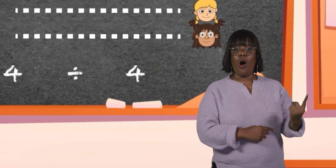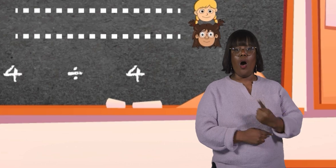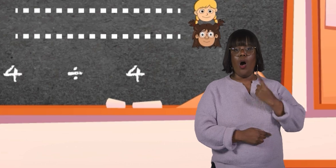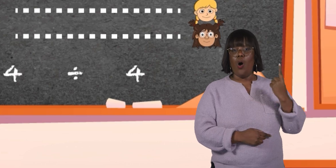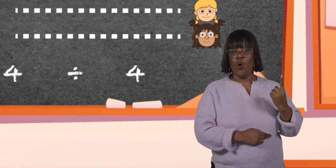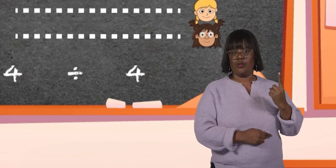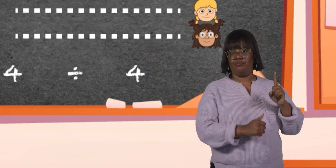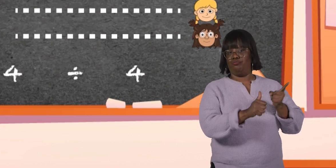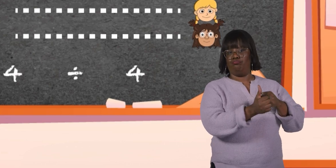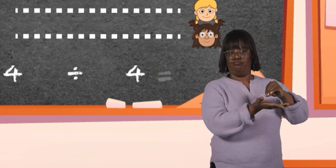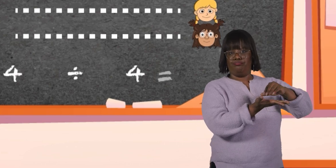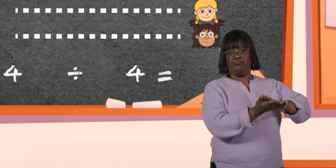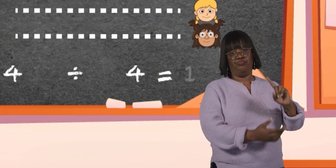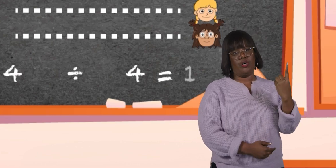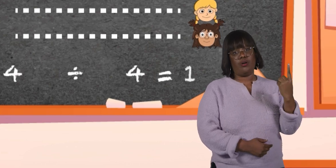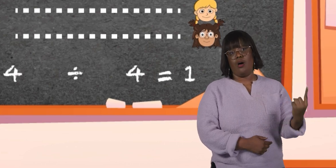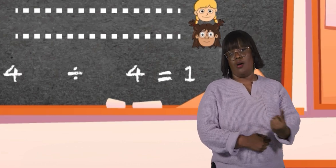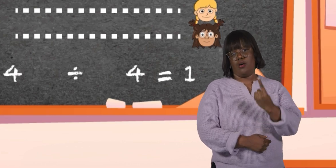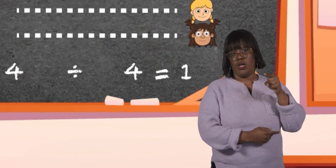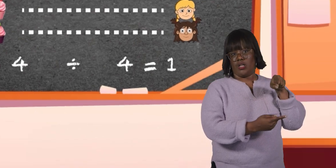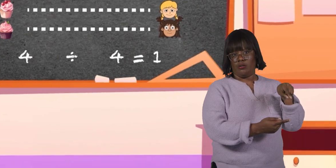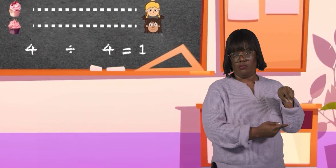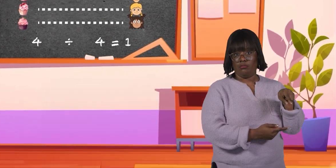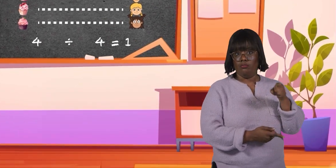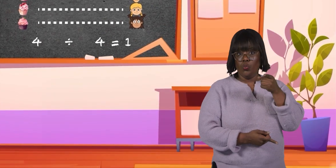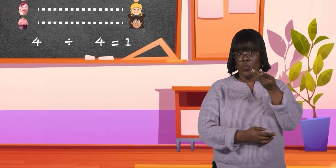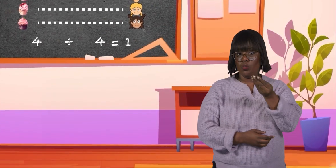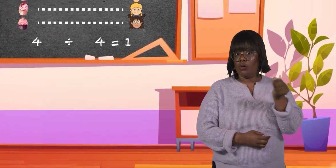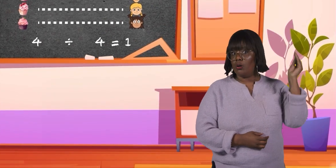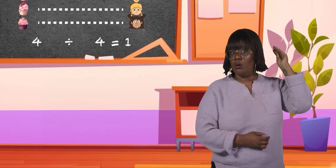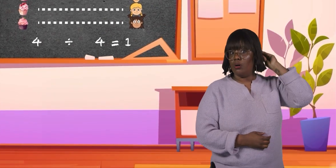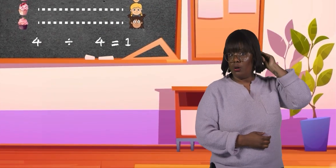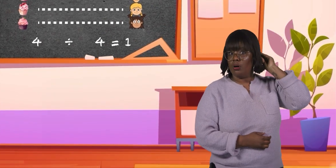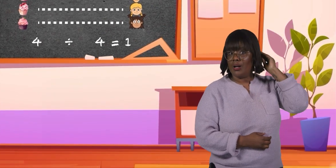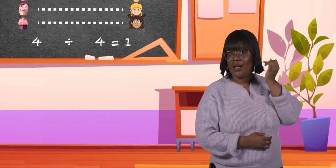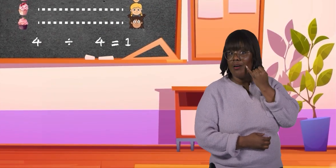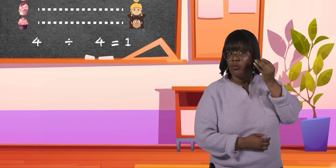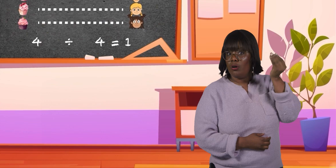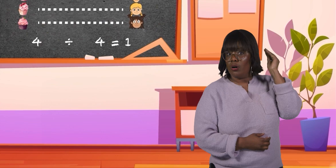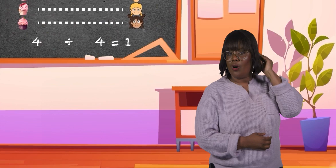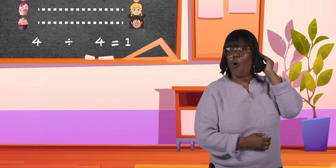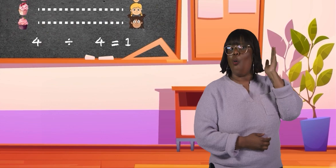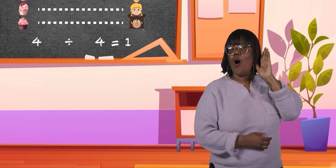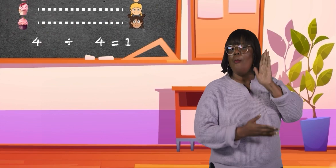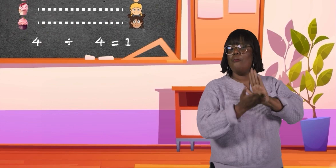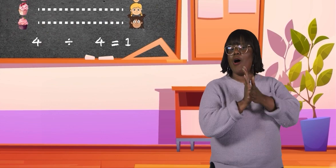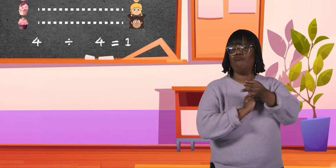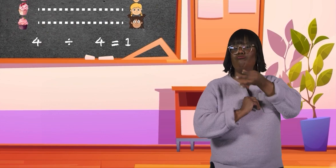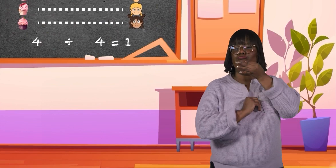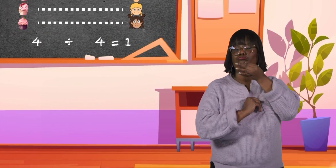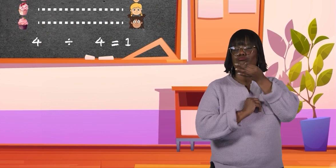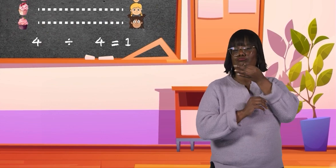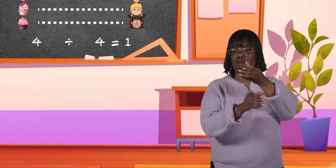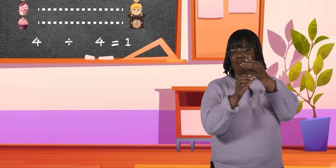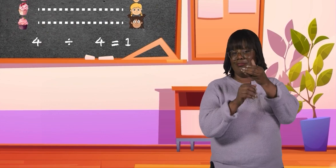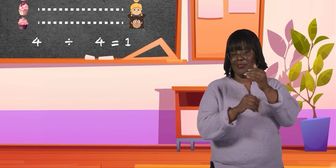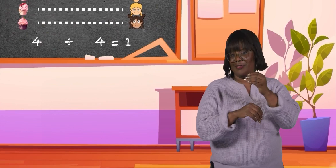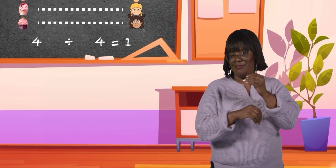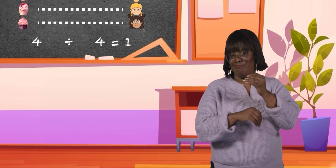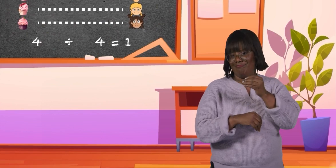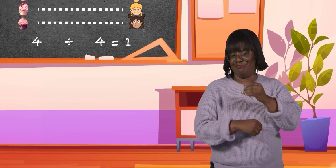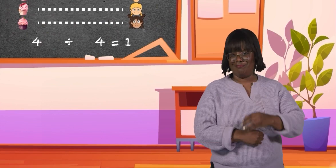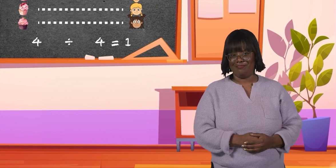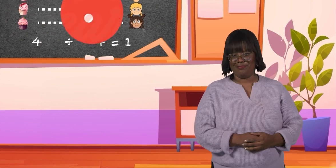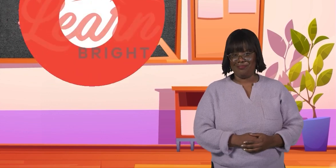always written first in a division equation. If you keep that info in mind, you'll become a math whiz in no time!